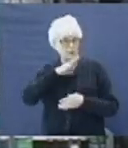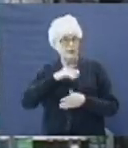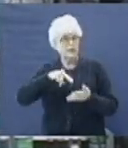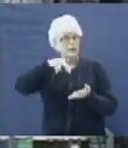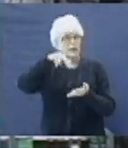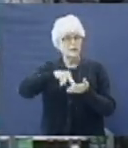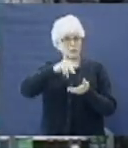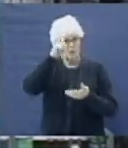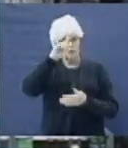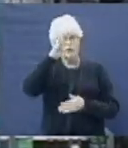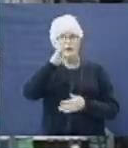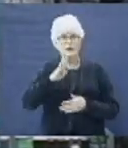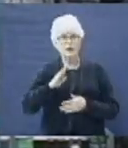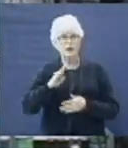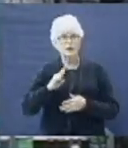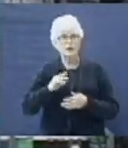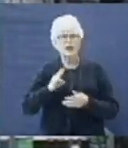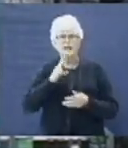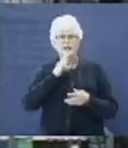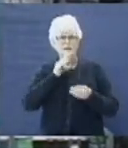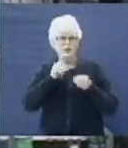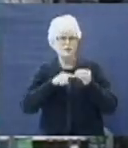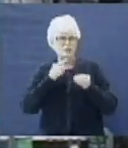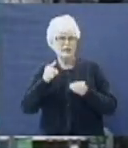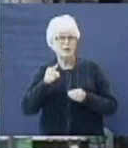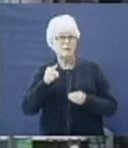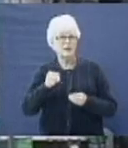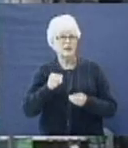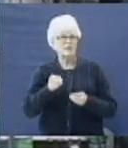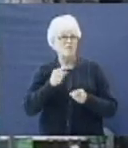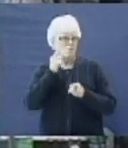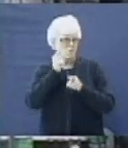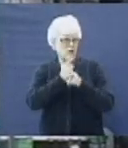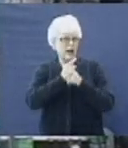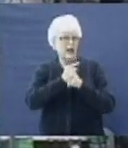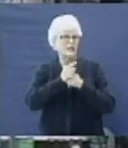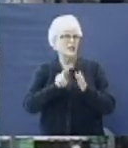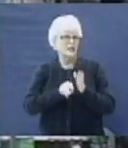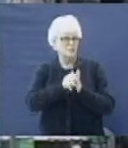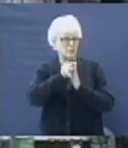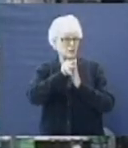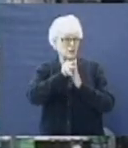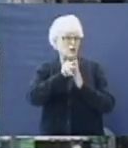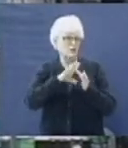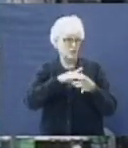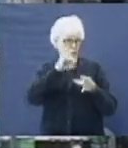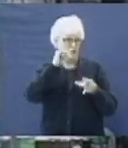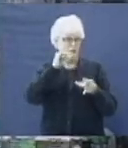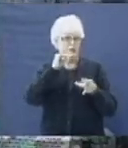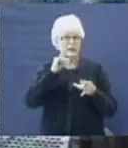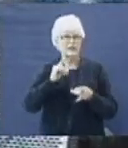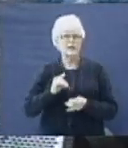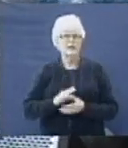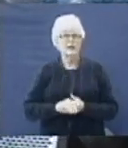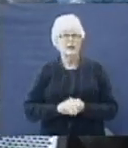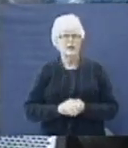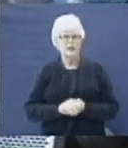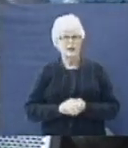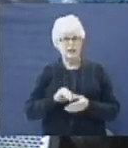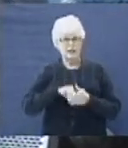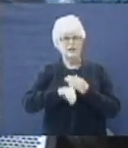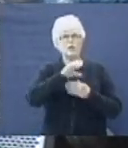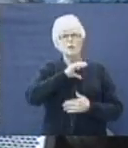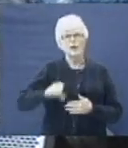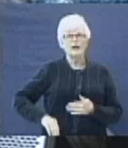stood for God. That refers to him being upright. He was perfect. That is his spiritual maturity in Christ.